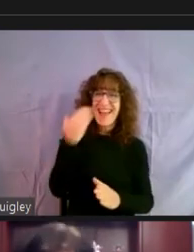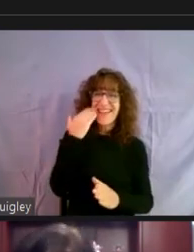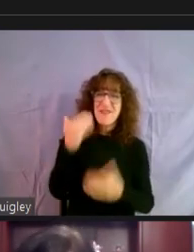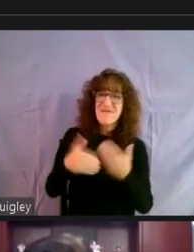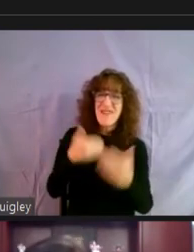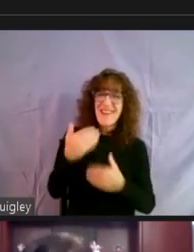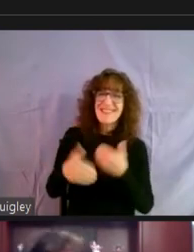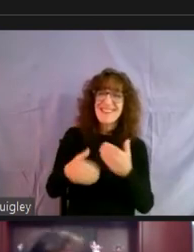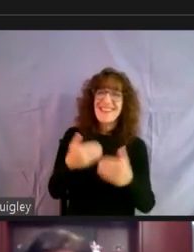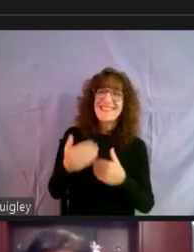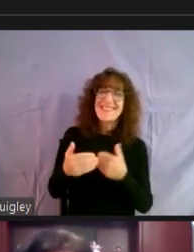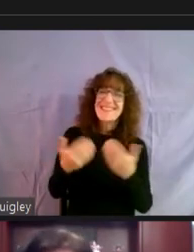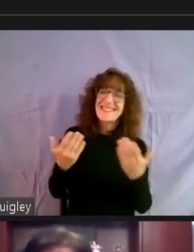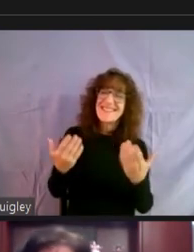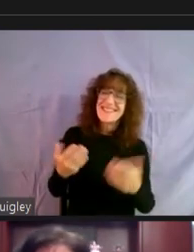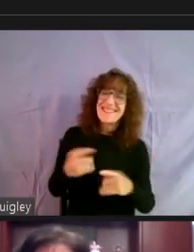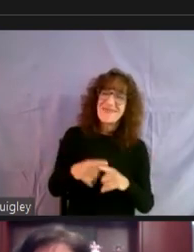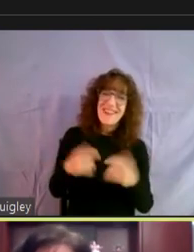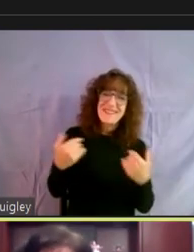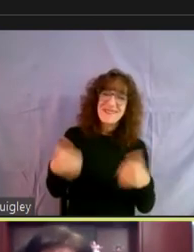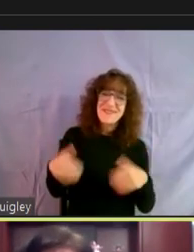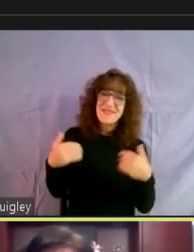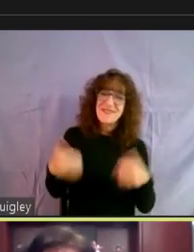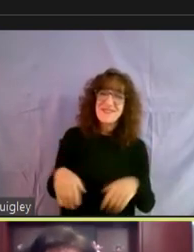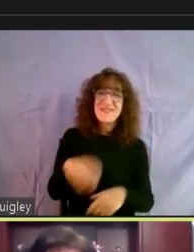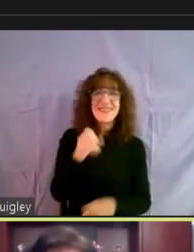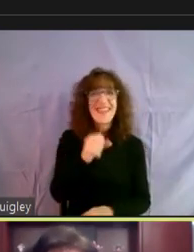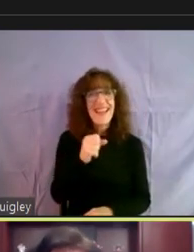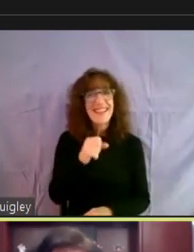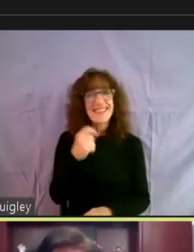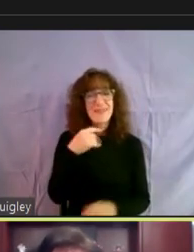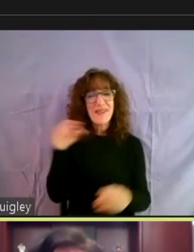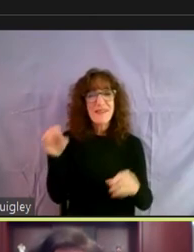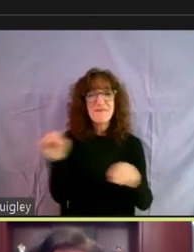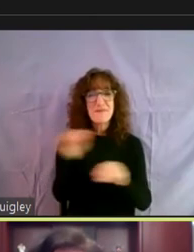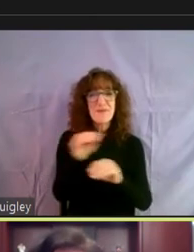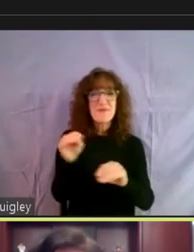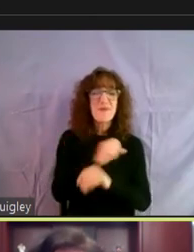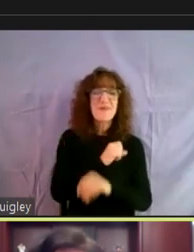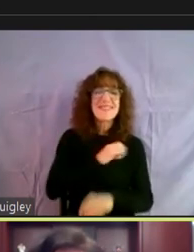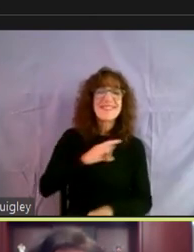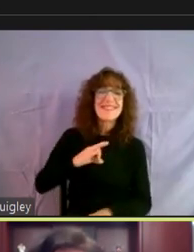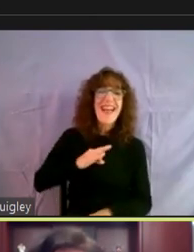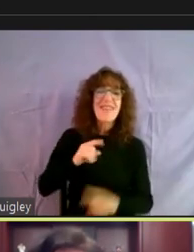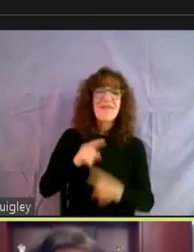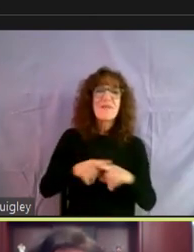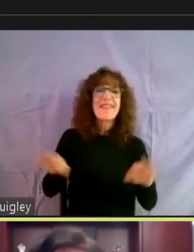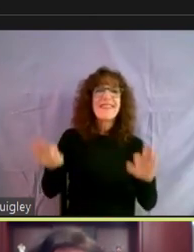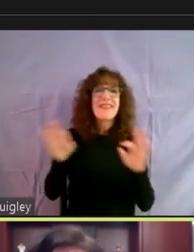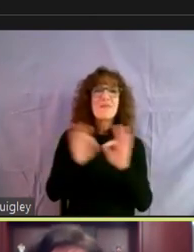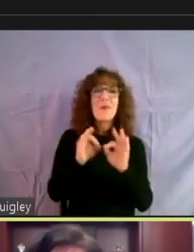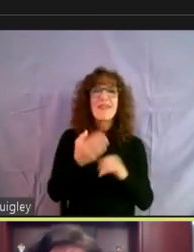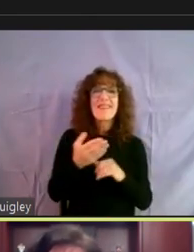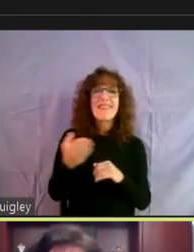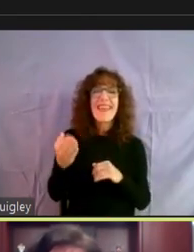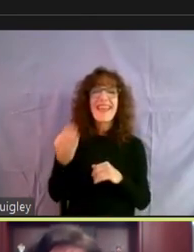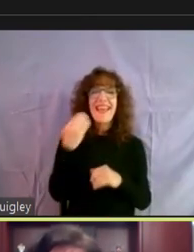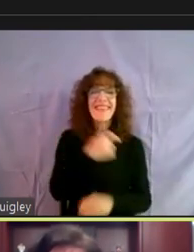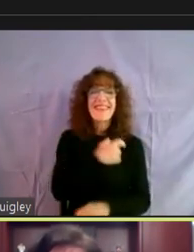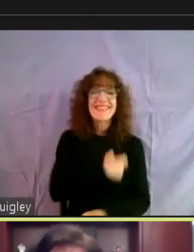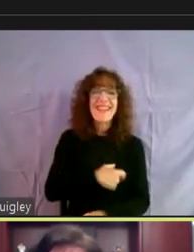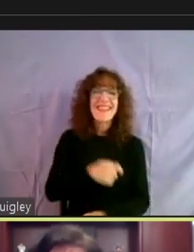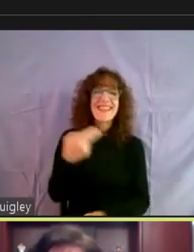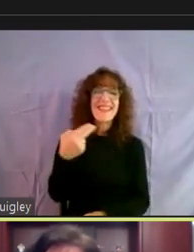doing one more, but that's right. We, we kind of reposition. And I think the important thing is, is that, um, and I think delicate Henson